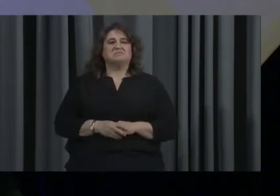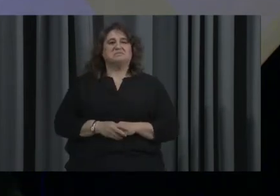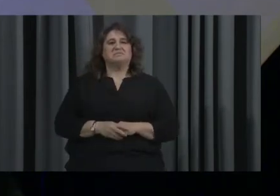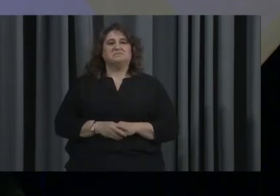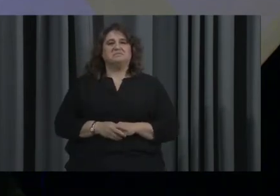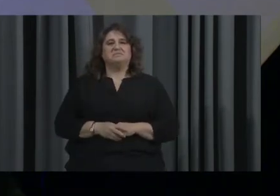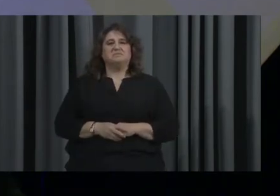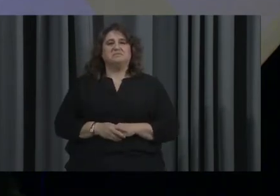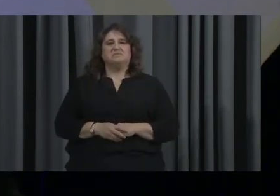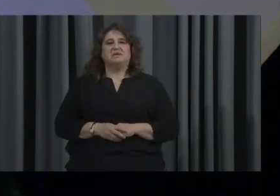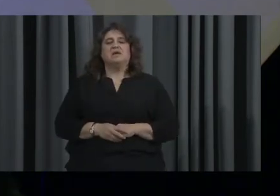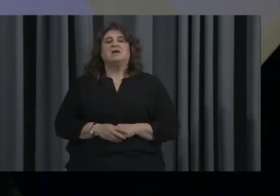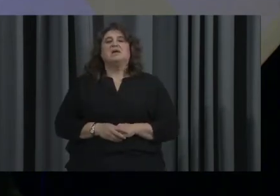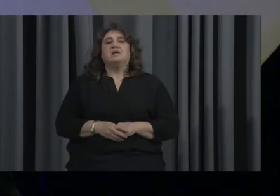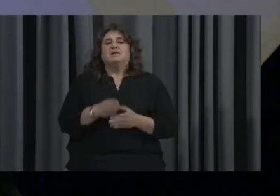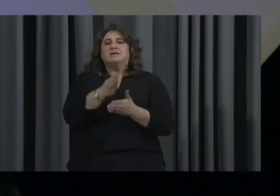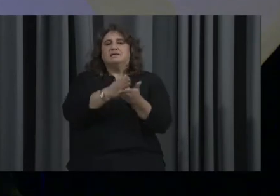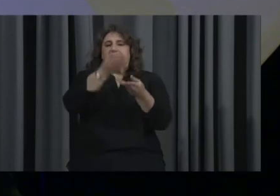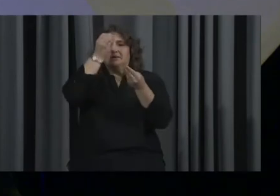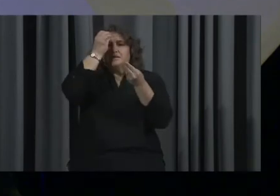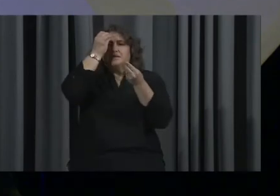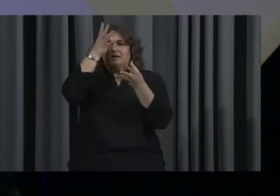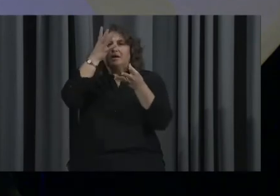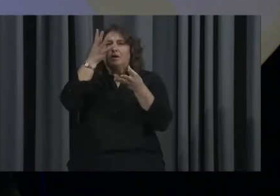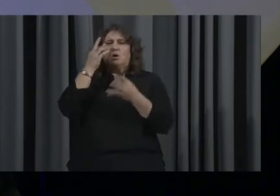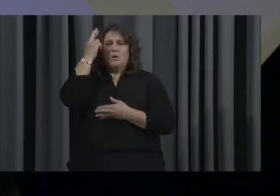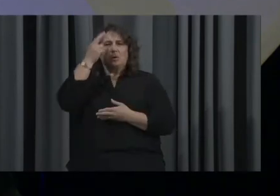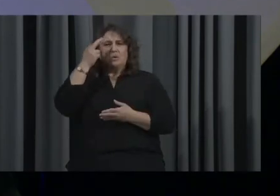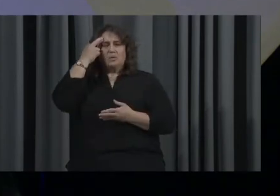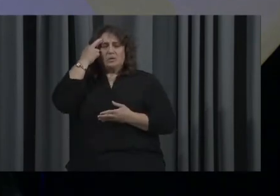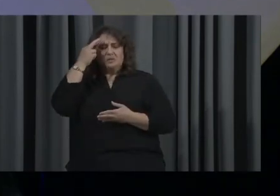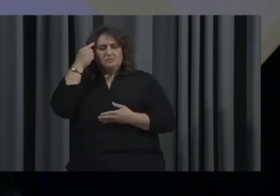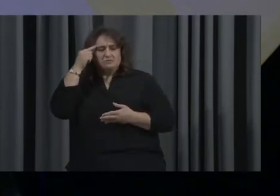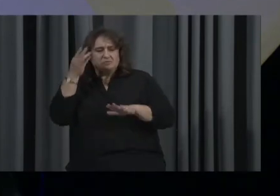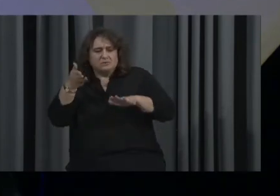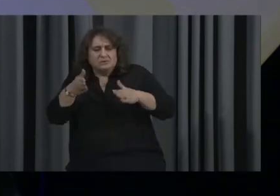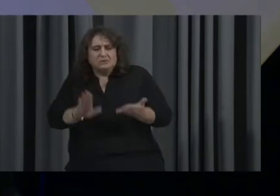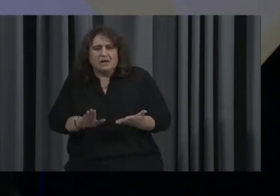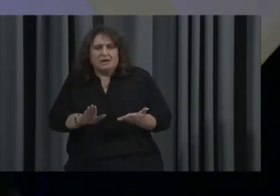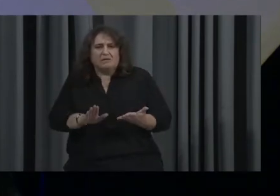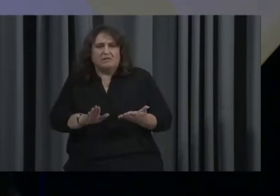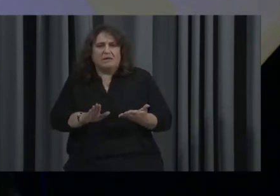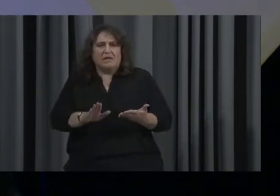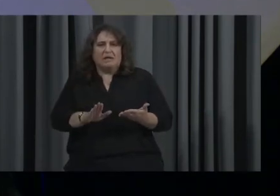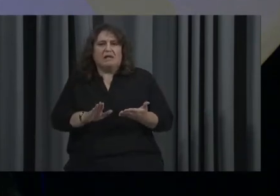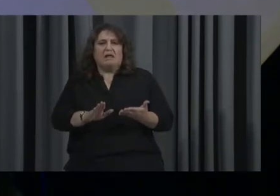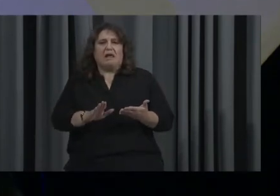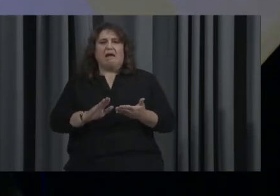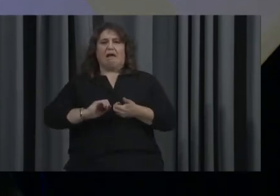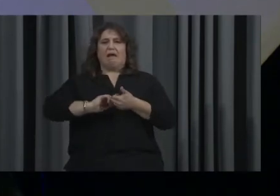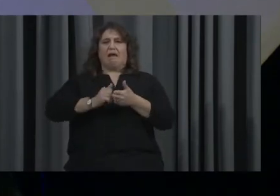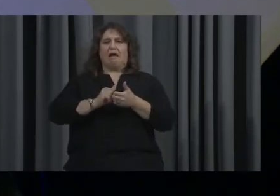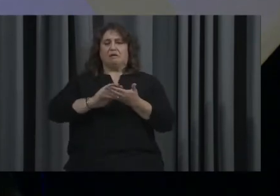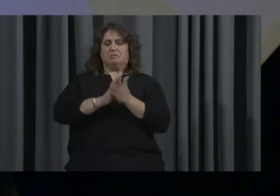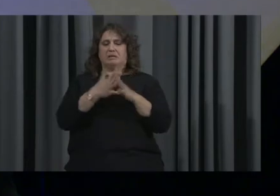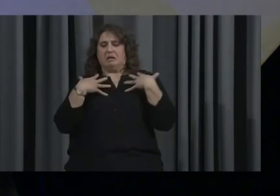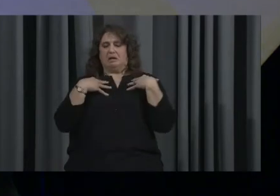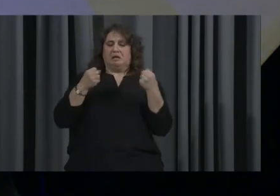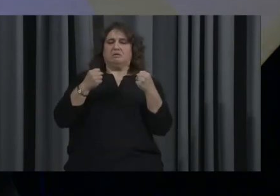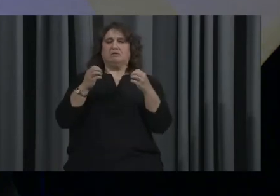information about, you know, what led to those deaths and lifestyle changes about, you know, how to make us healthier.